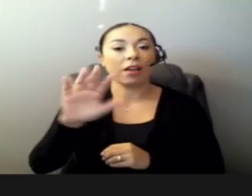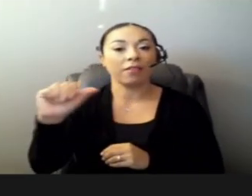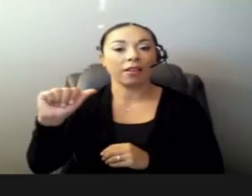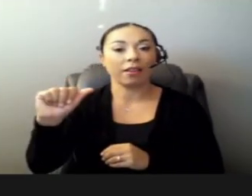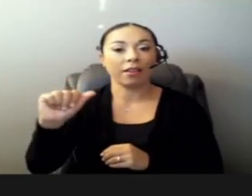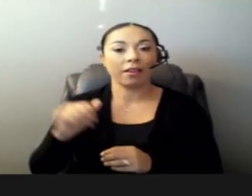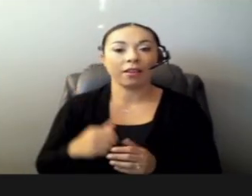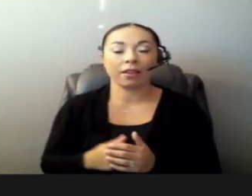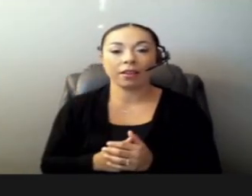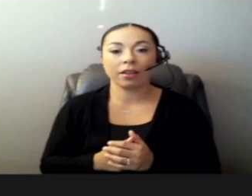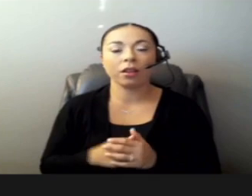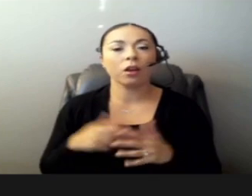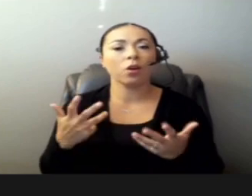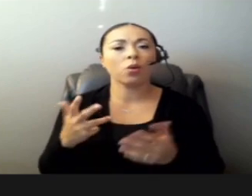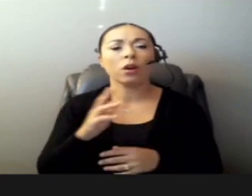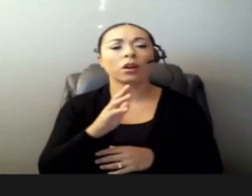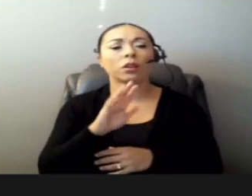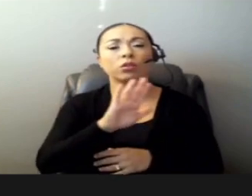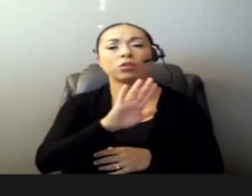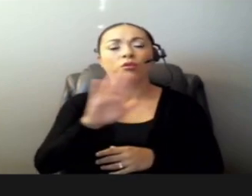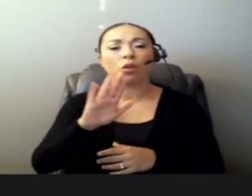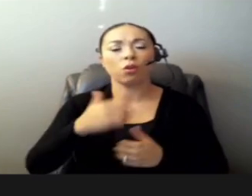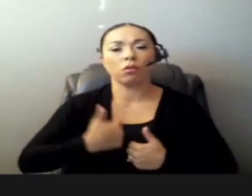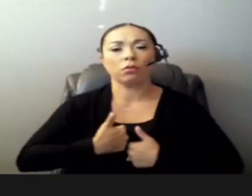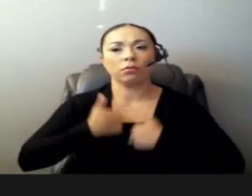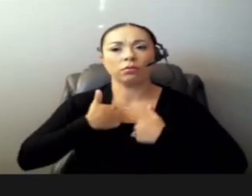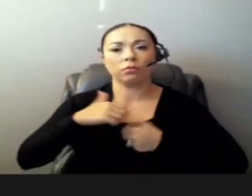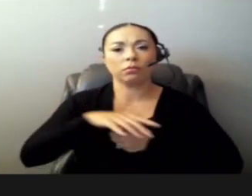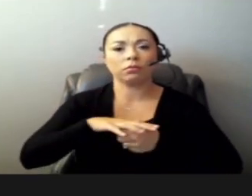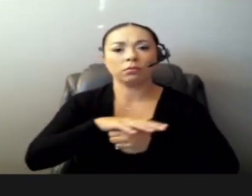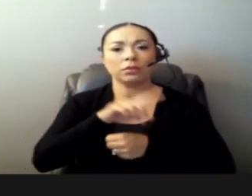What is your residential zip code?